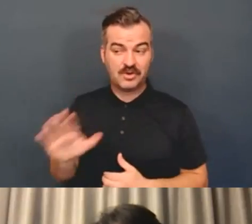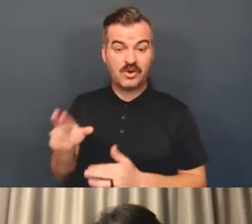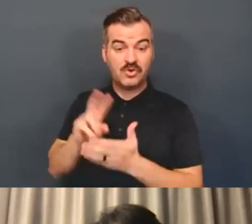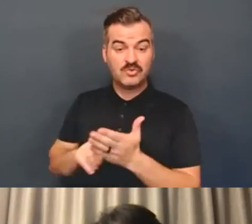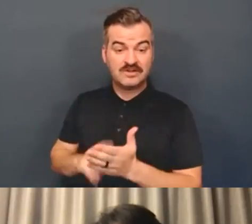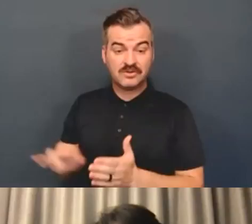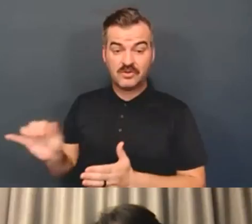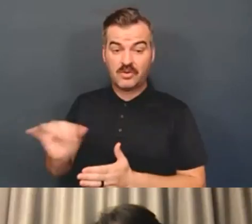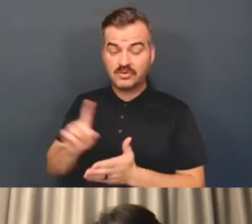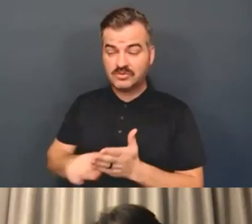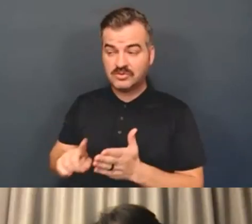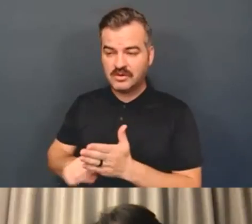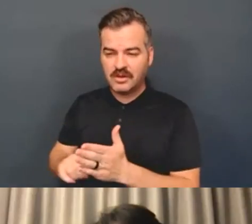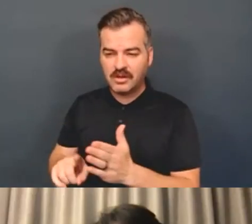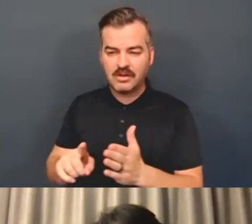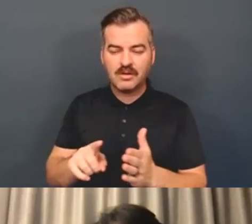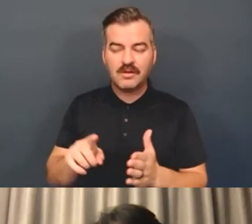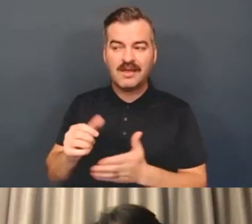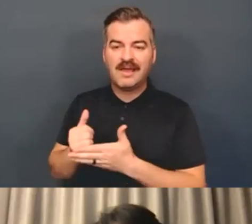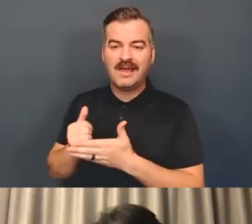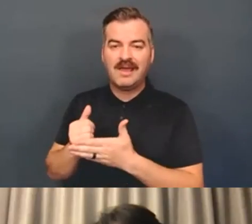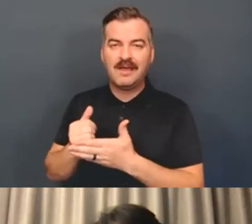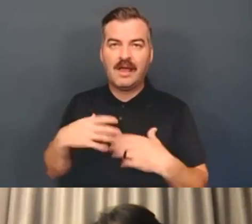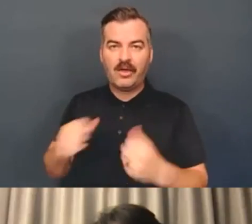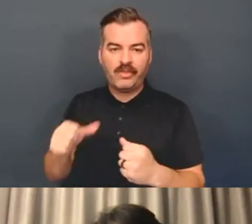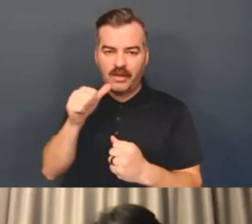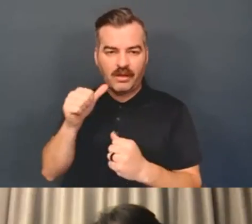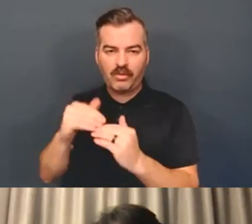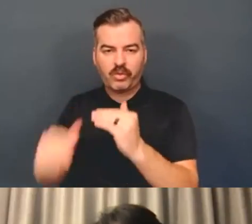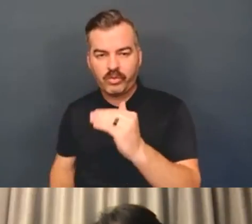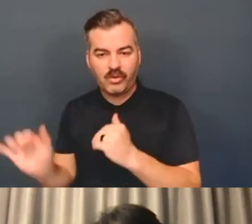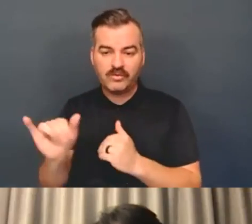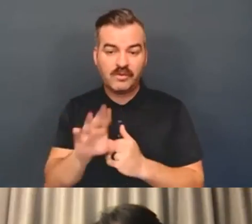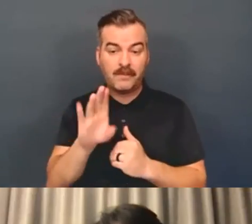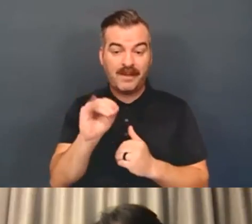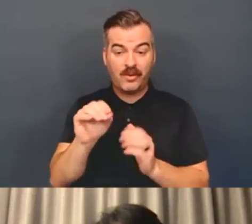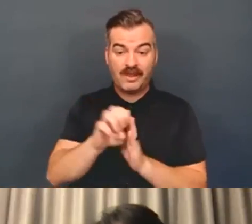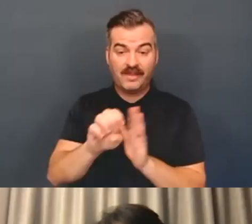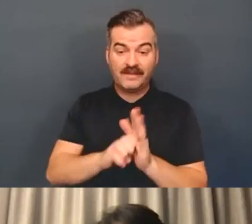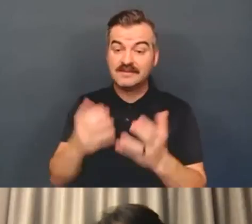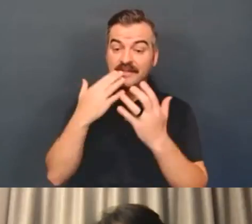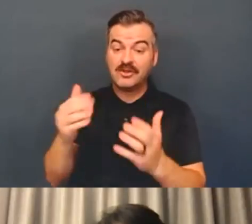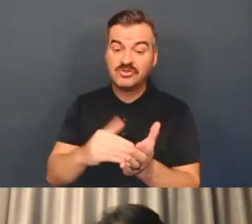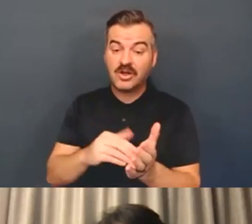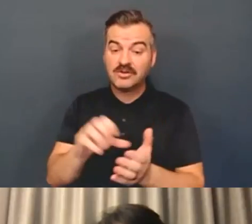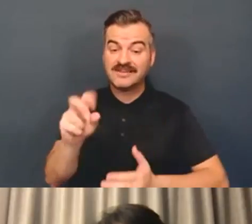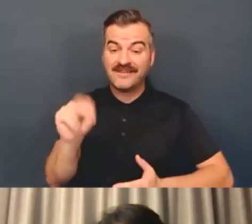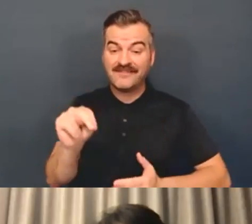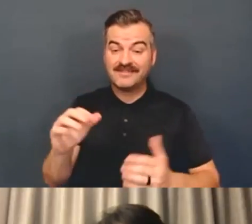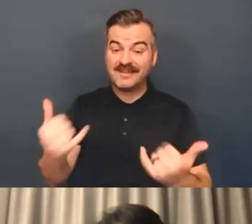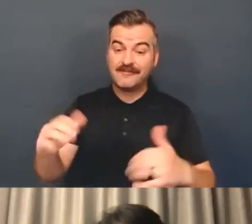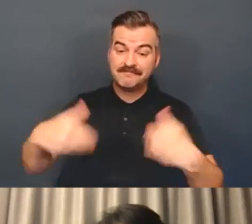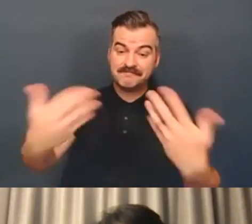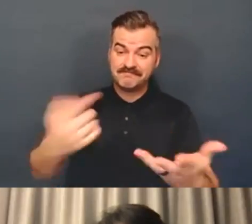inequities and public health bioethics. Thank you so much for joining us, Dr. Sabin. The floor, the virtual floor is all